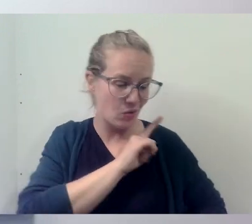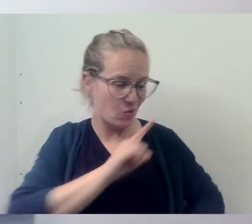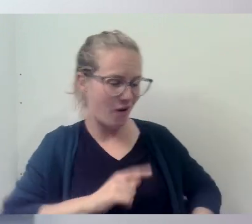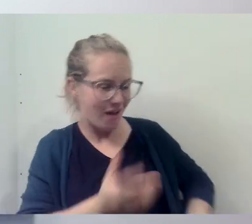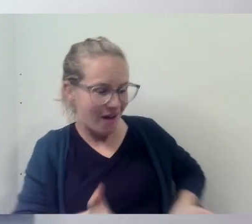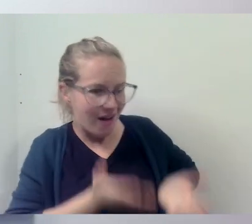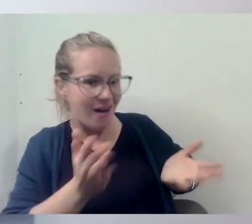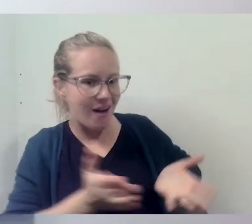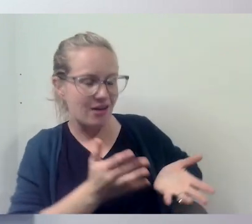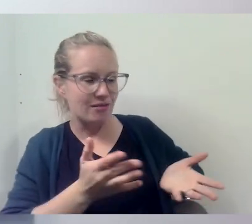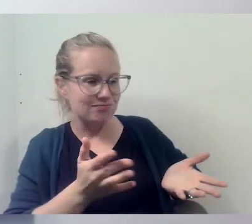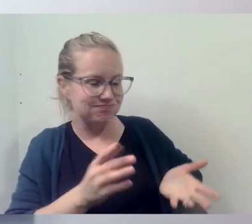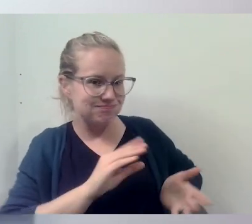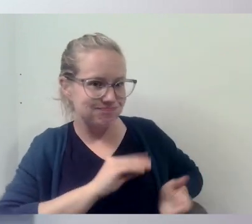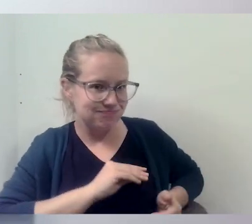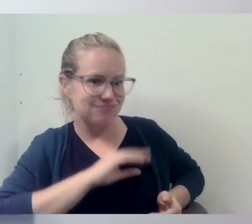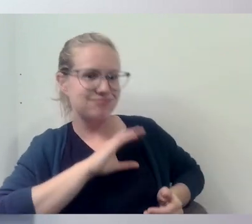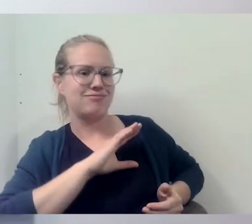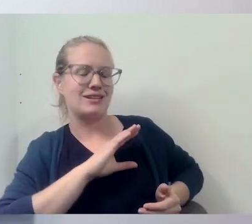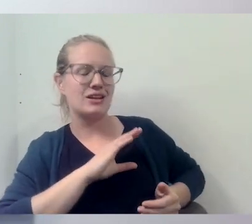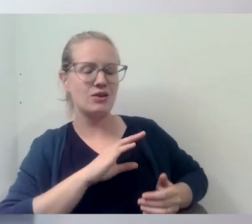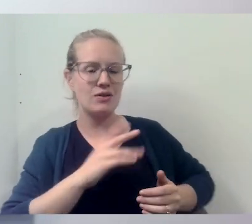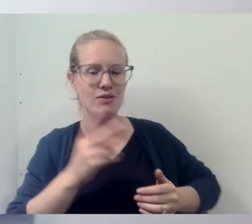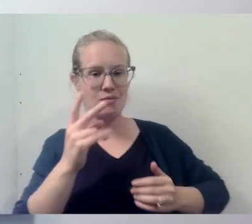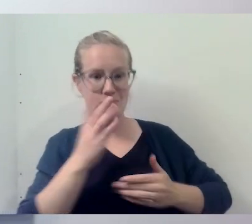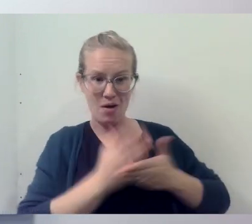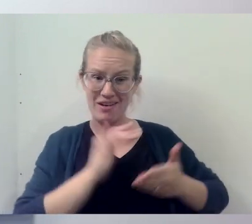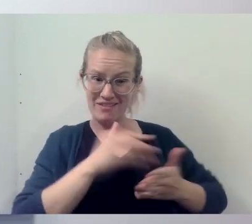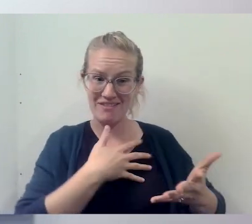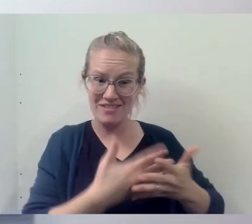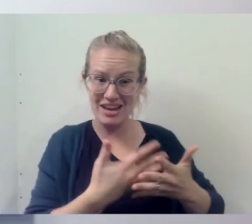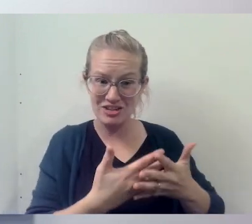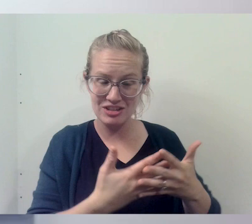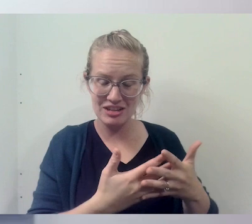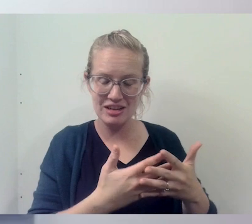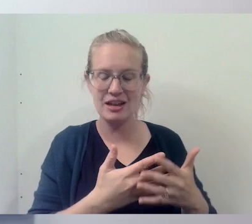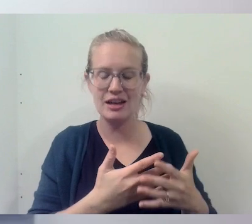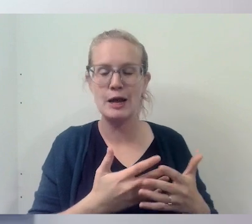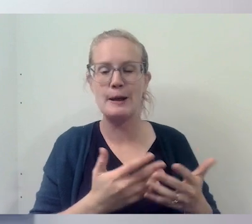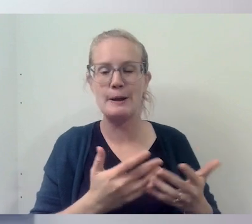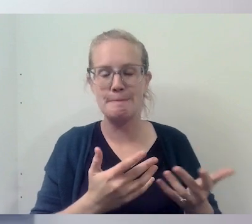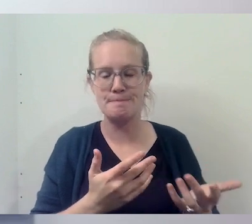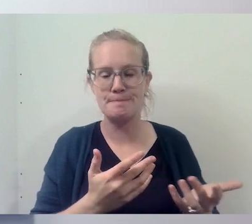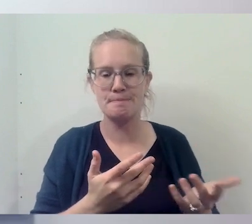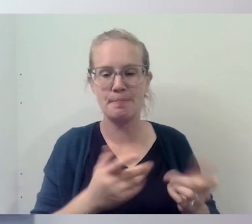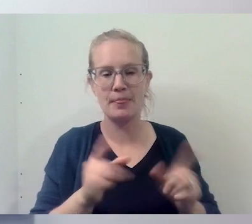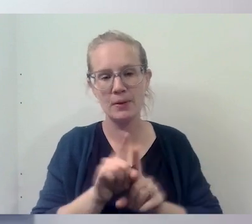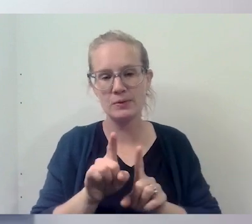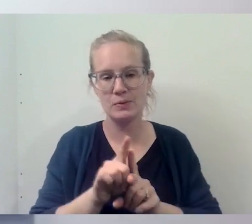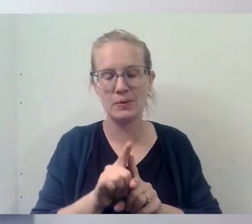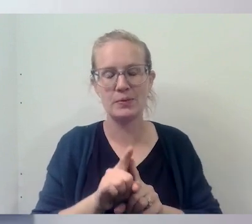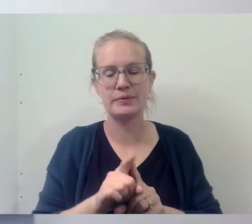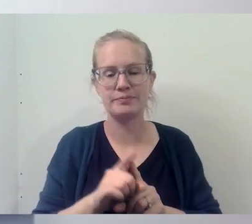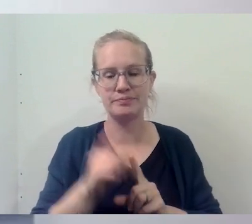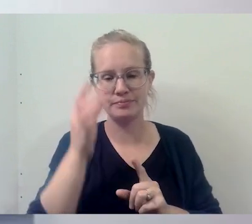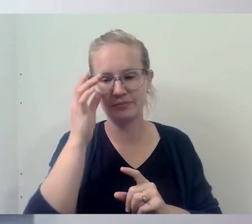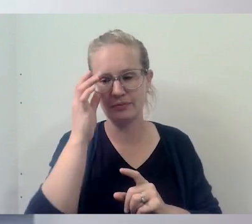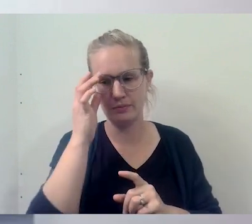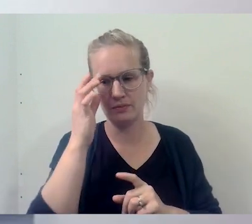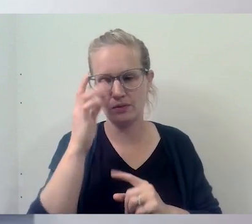so, uh, so I see that as part of what confession does. And, and also like, um,